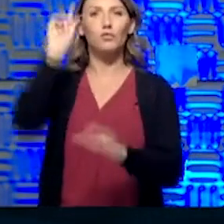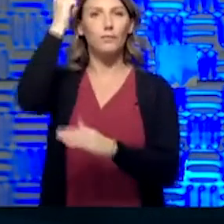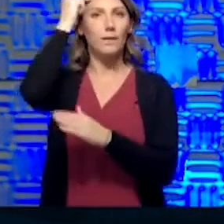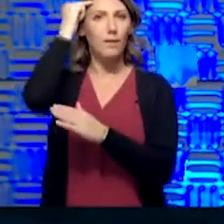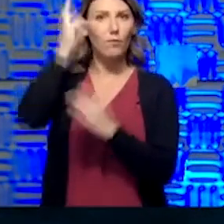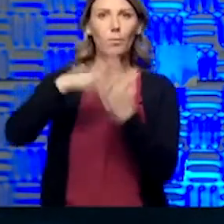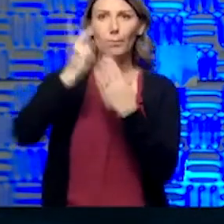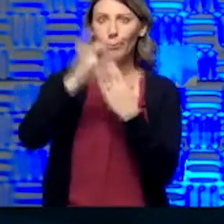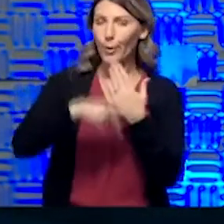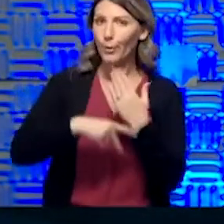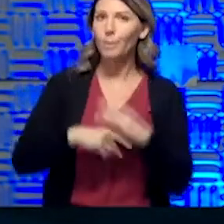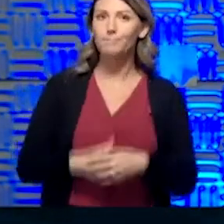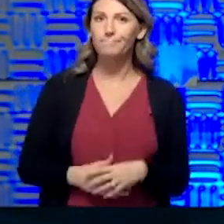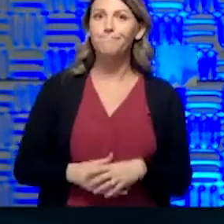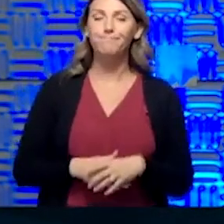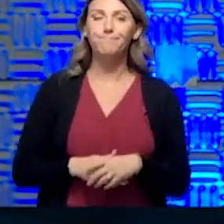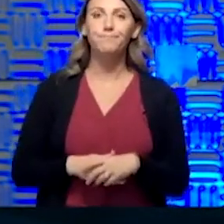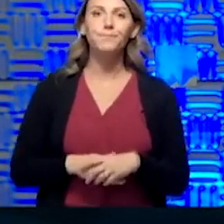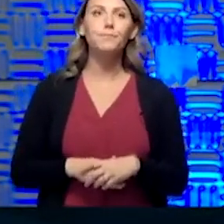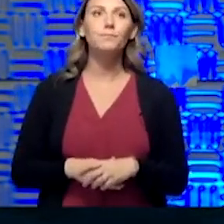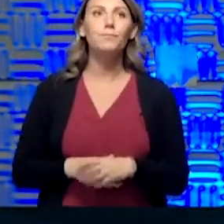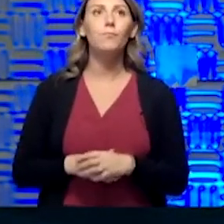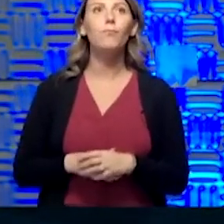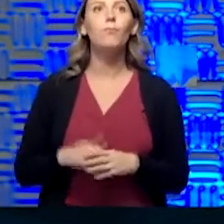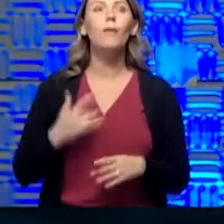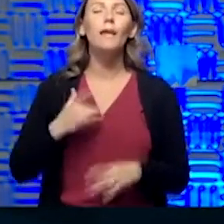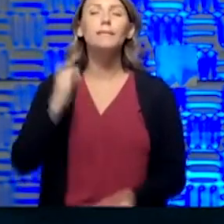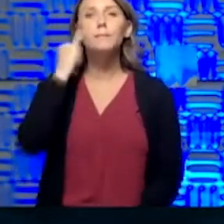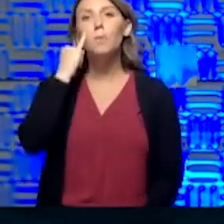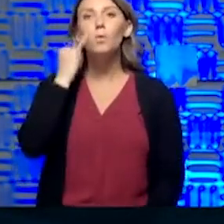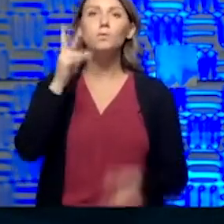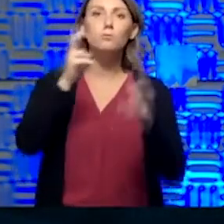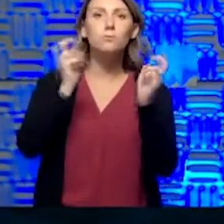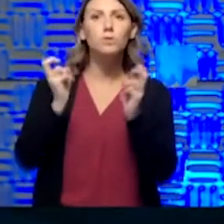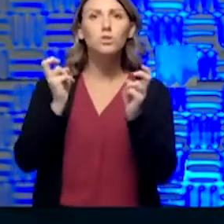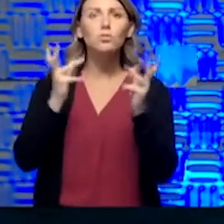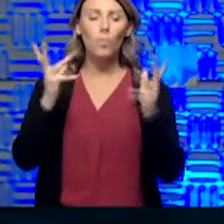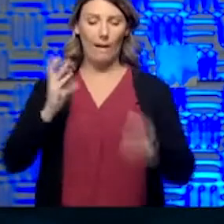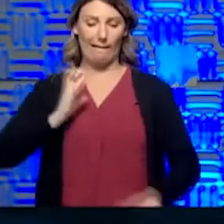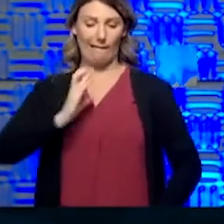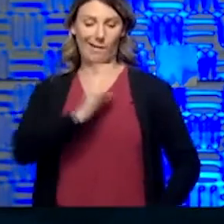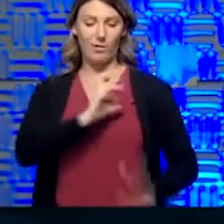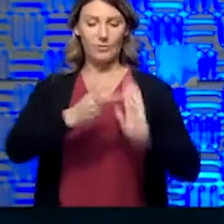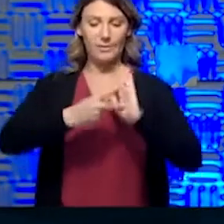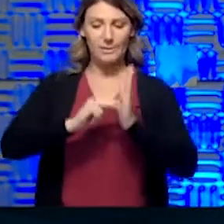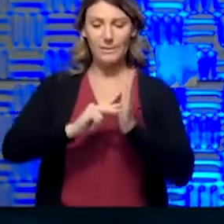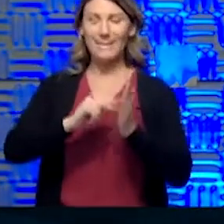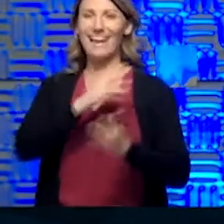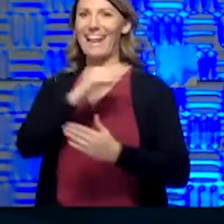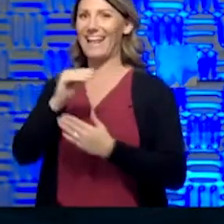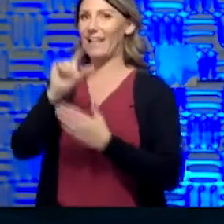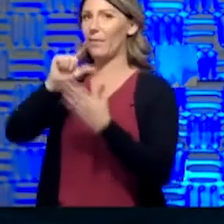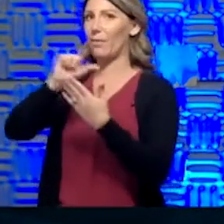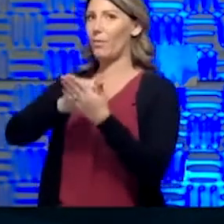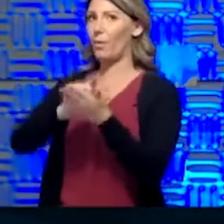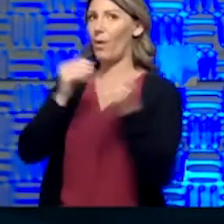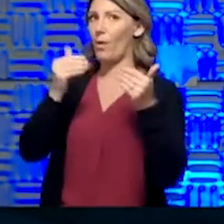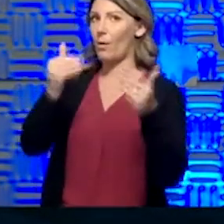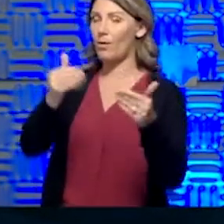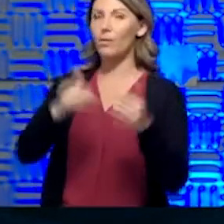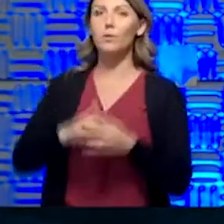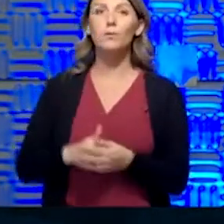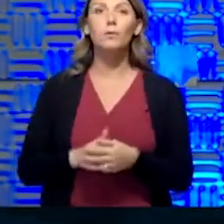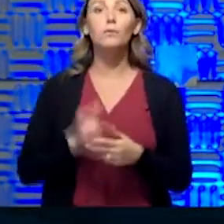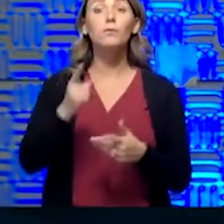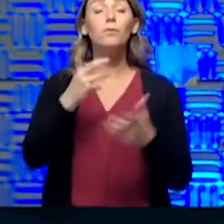and I suppose there is an issue here about what Congress intended and what the law allows. You